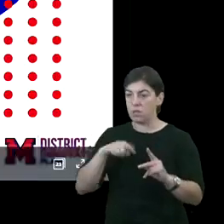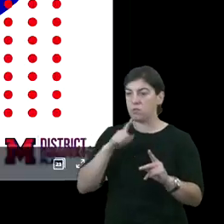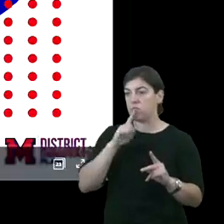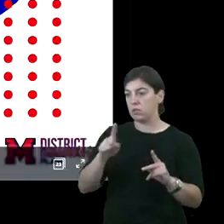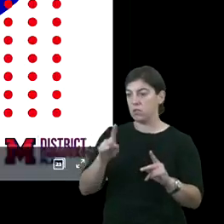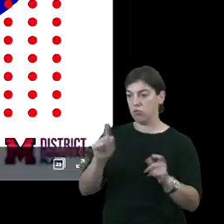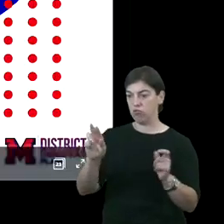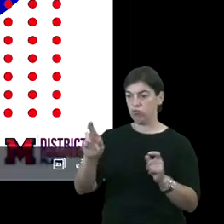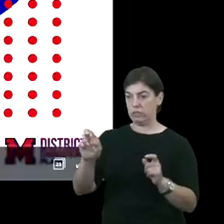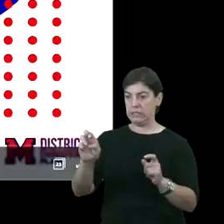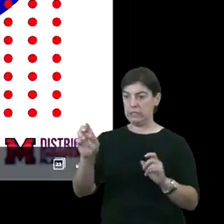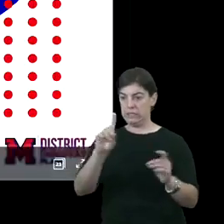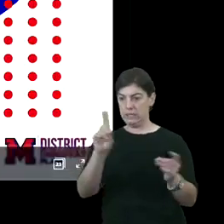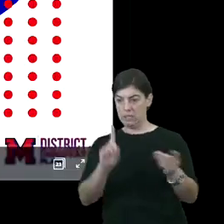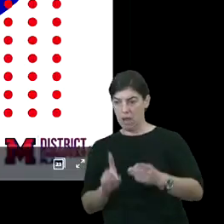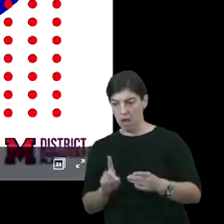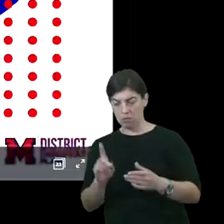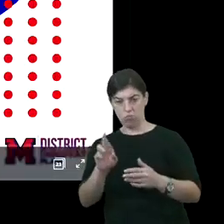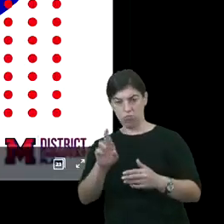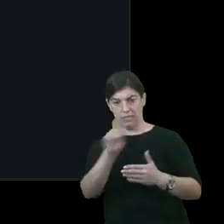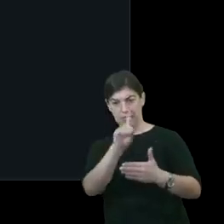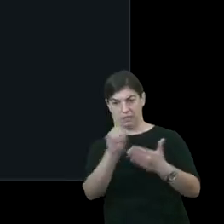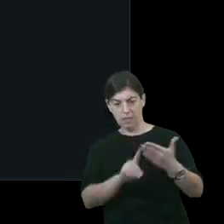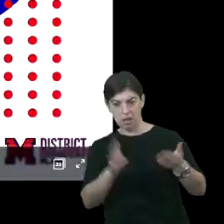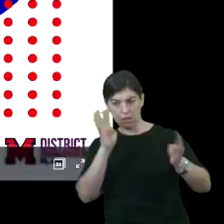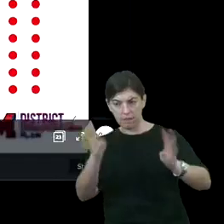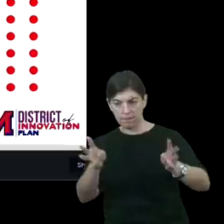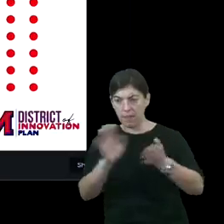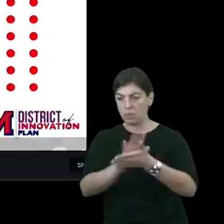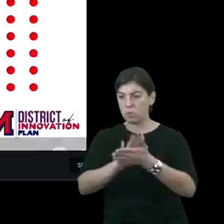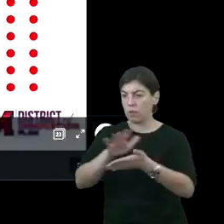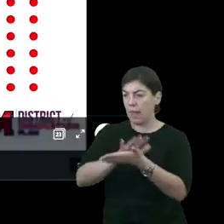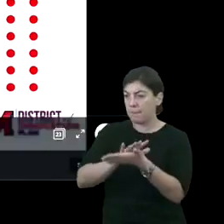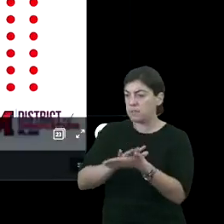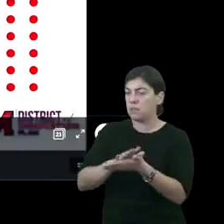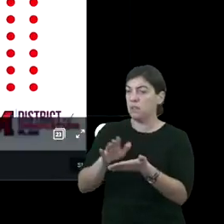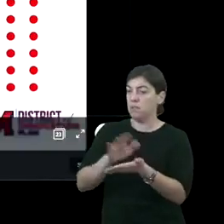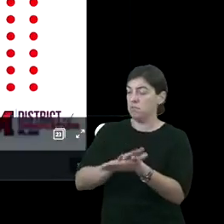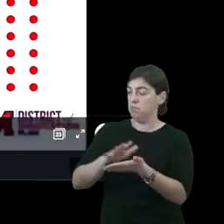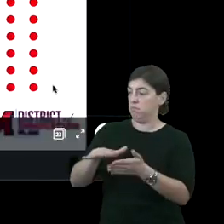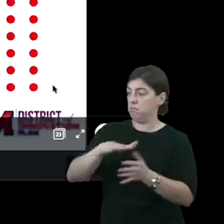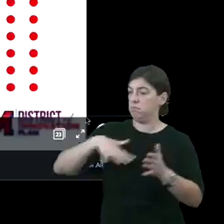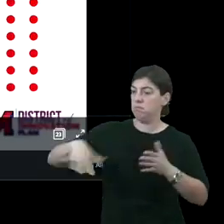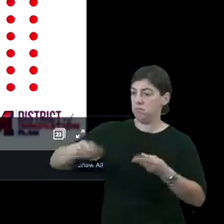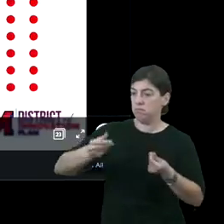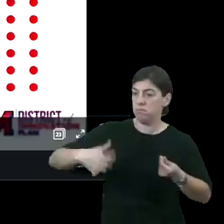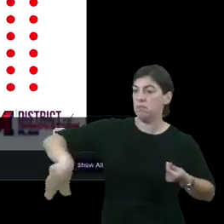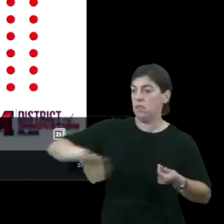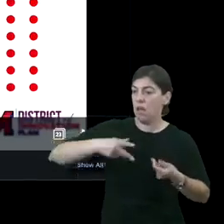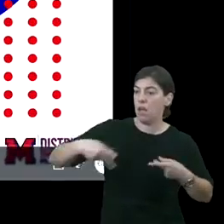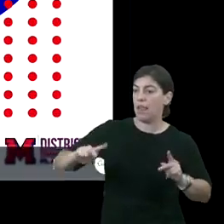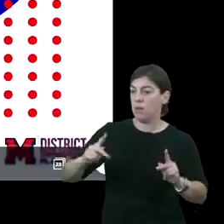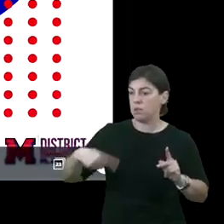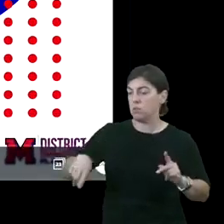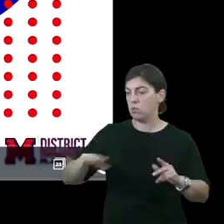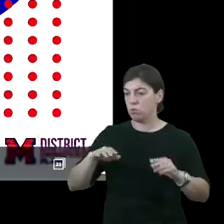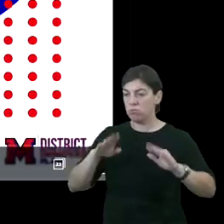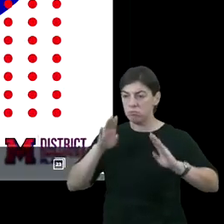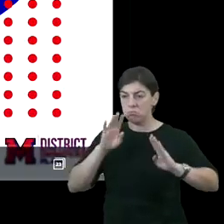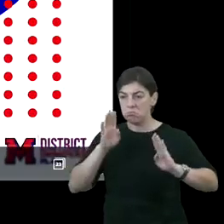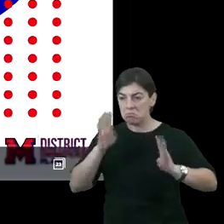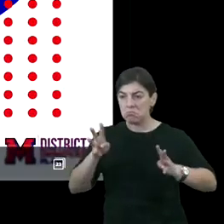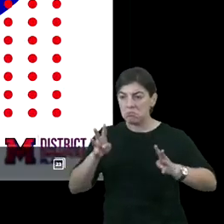redesign and innovate a school campus in a way that allows us to have access to creating and